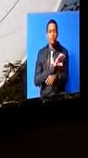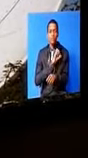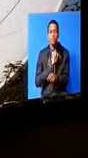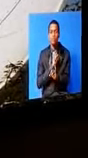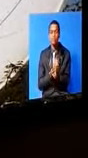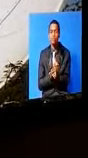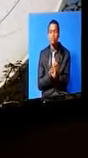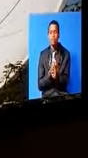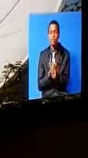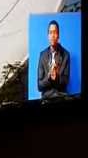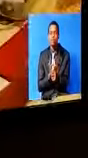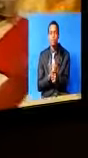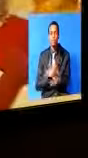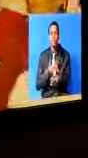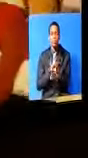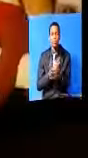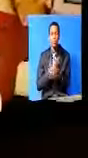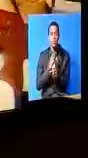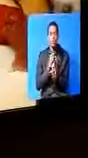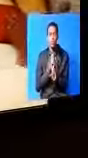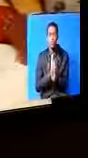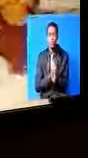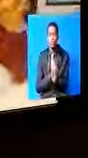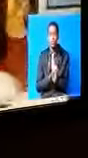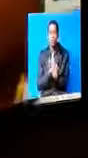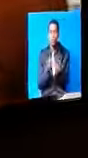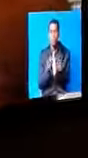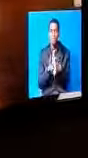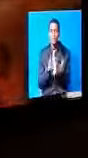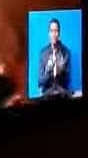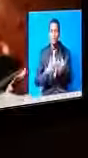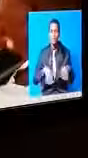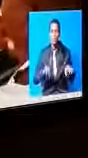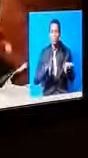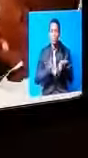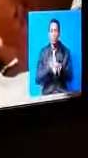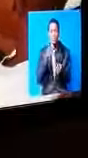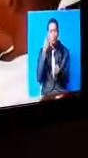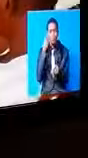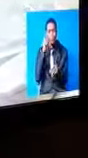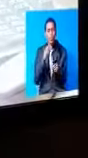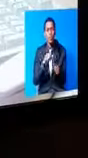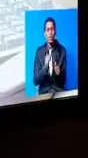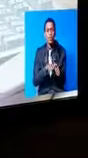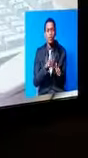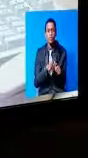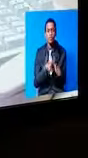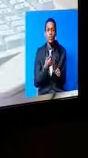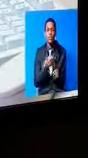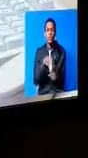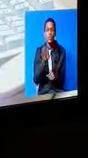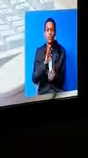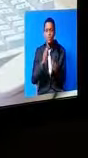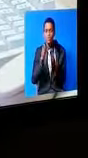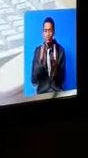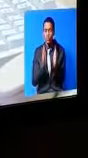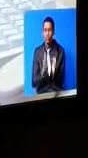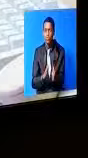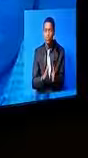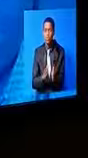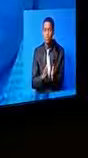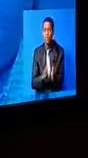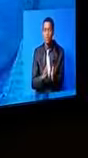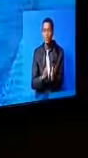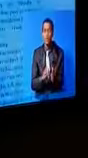especially an ordinary Botswana. And due to that, many may miss upon opportunities and suffer barely from risks